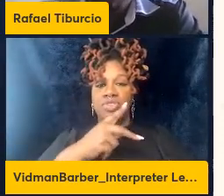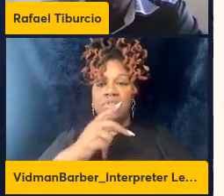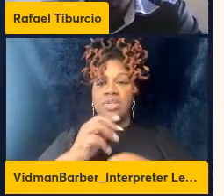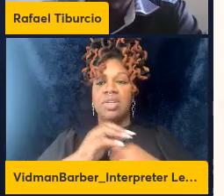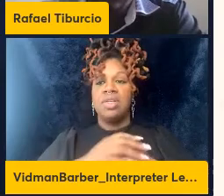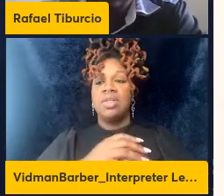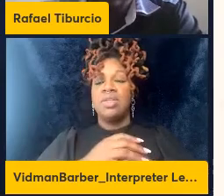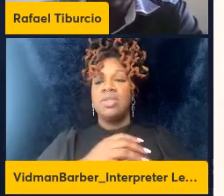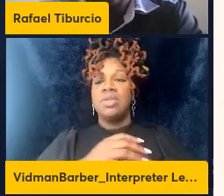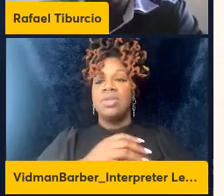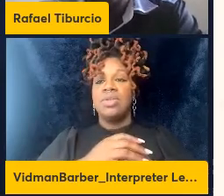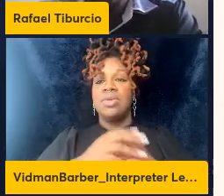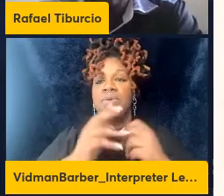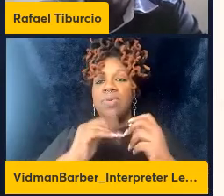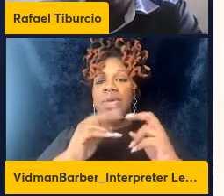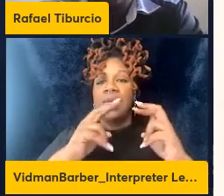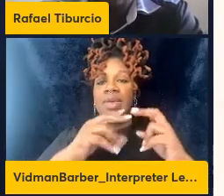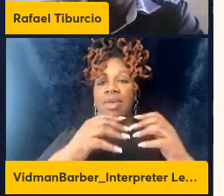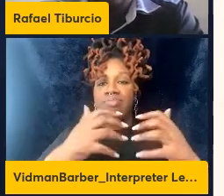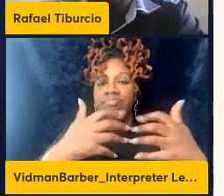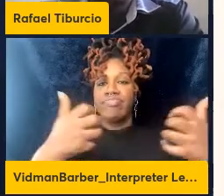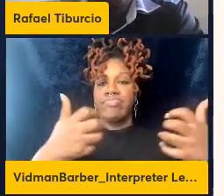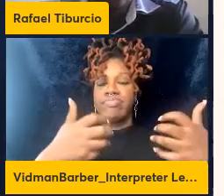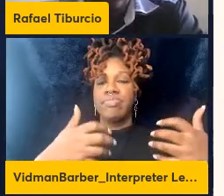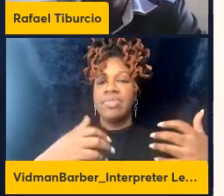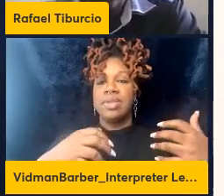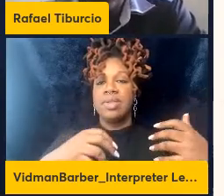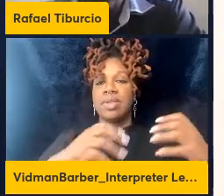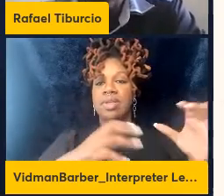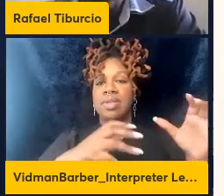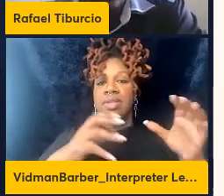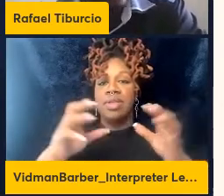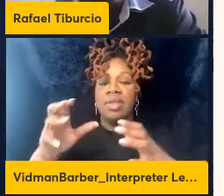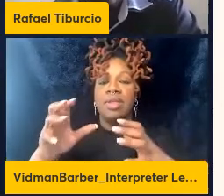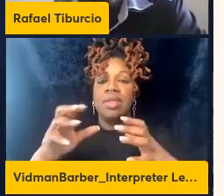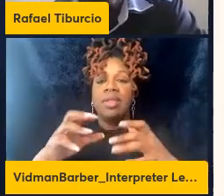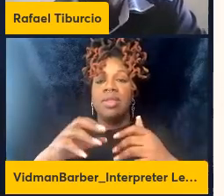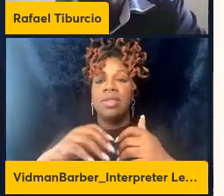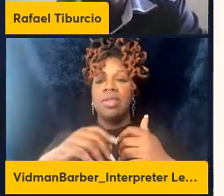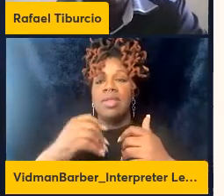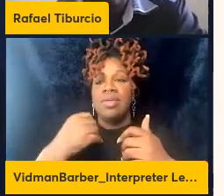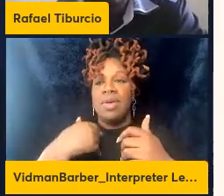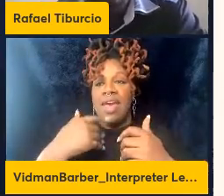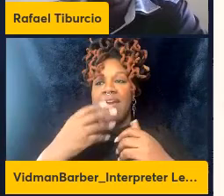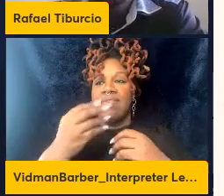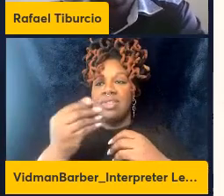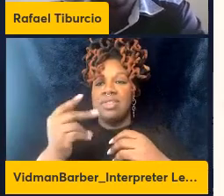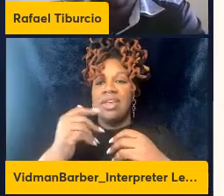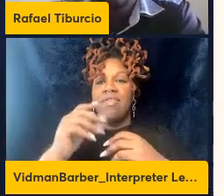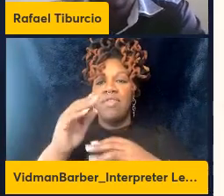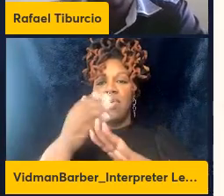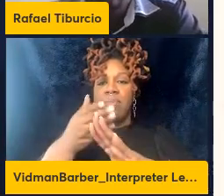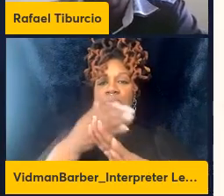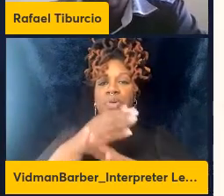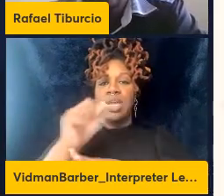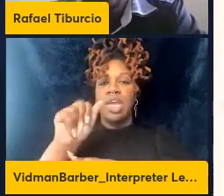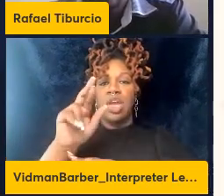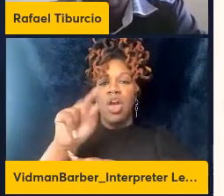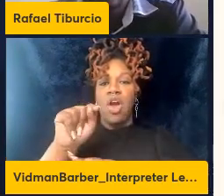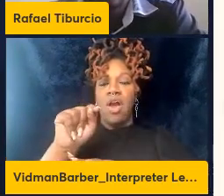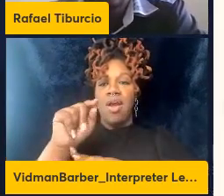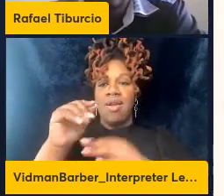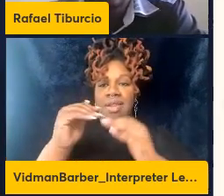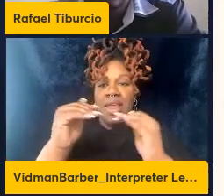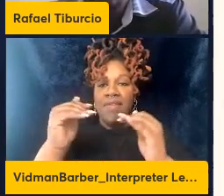these populations with several pre-hard levels of inflammatory cytokines and what we can